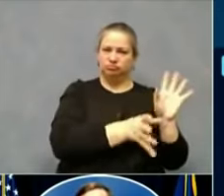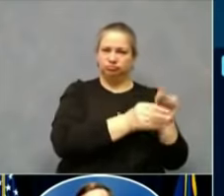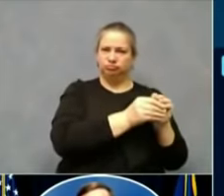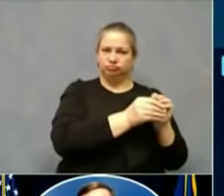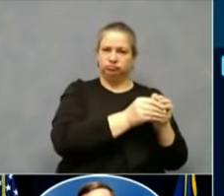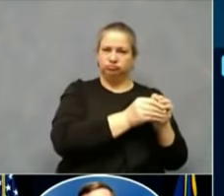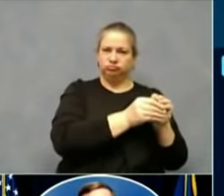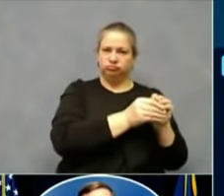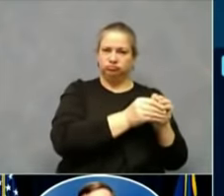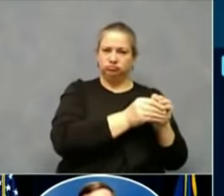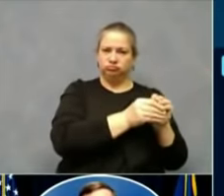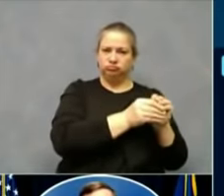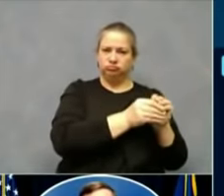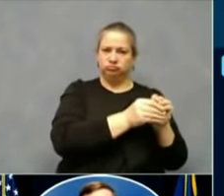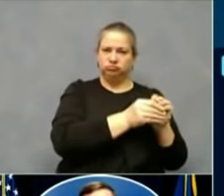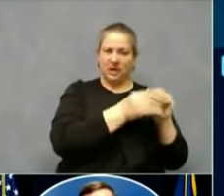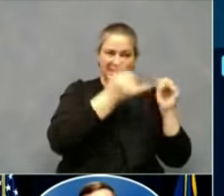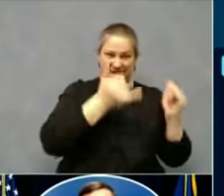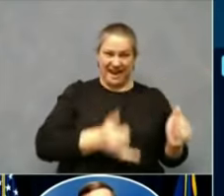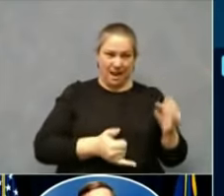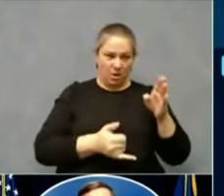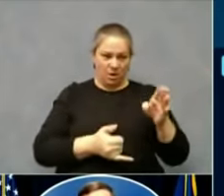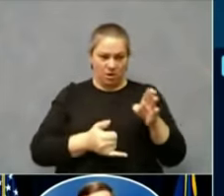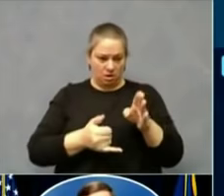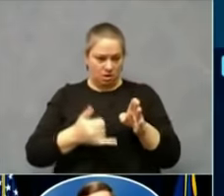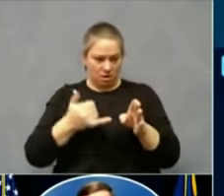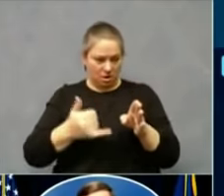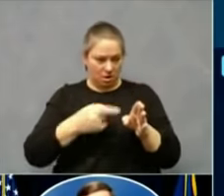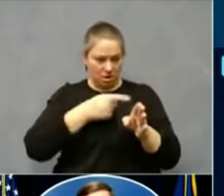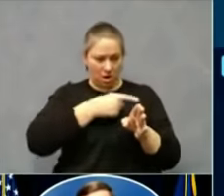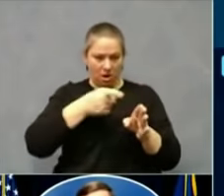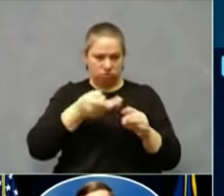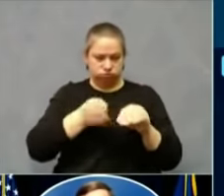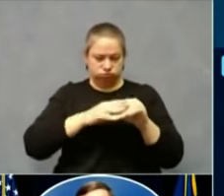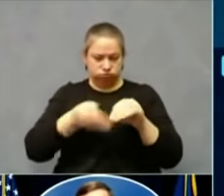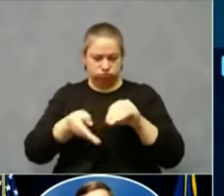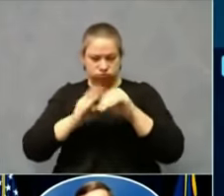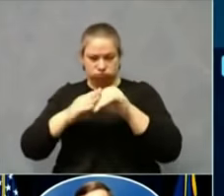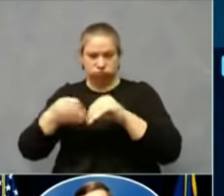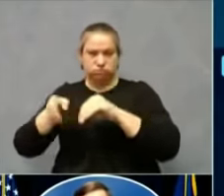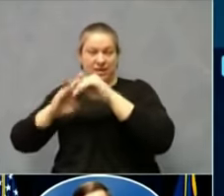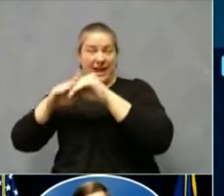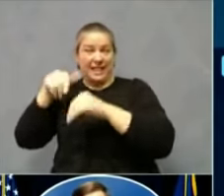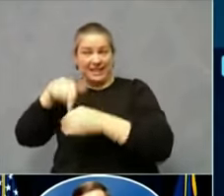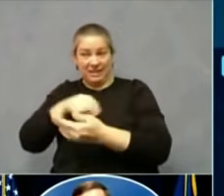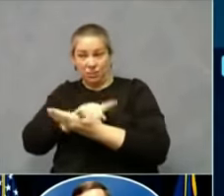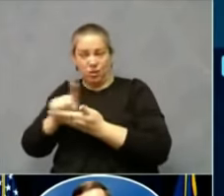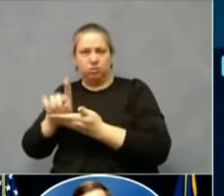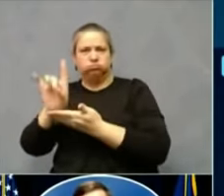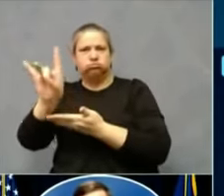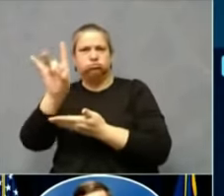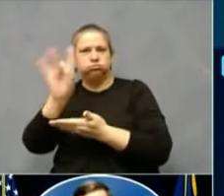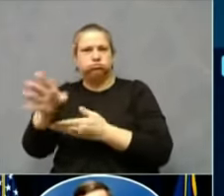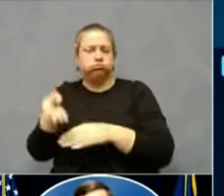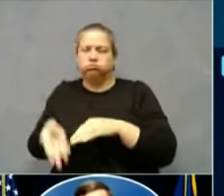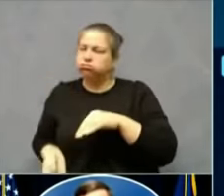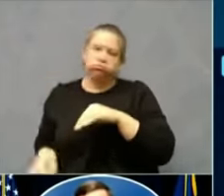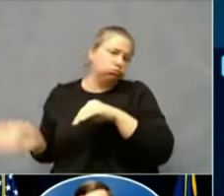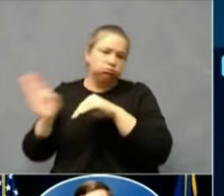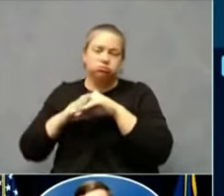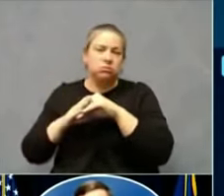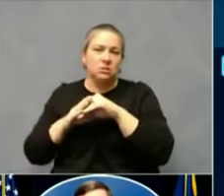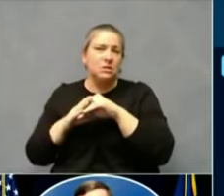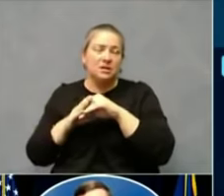This is exponential spread. It will. It will and it is overwhelming us